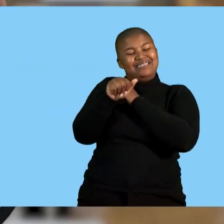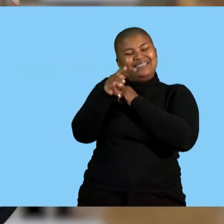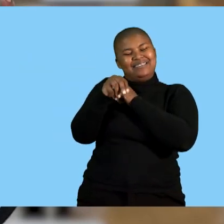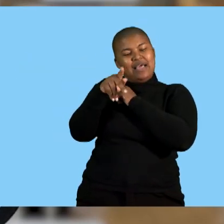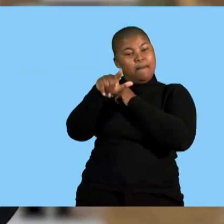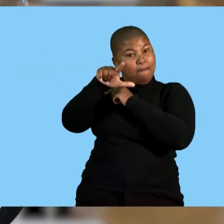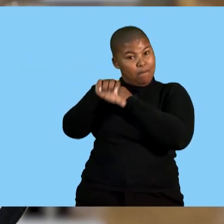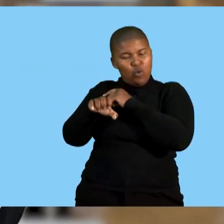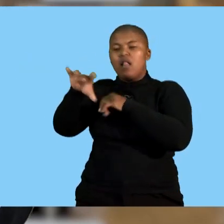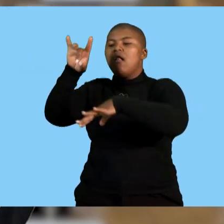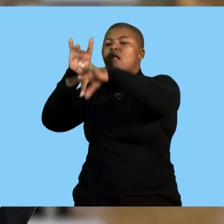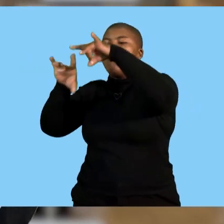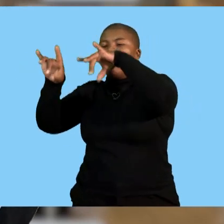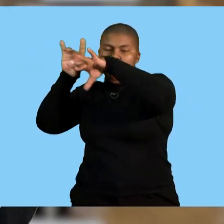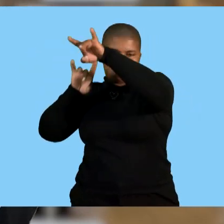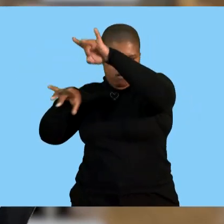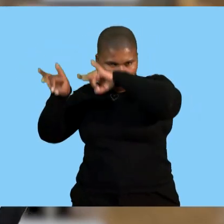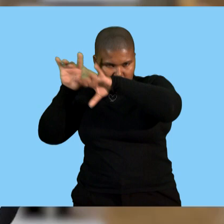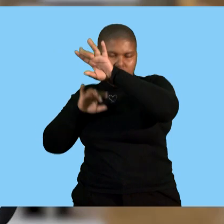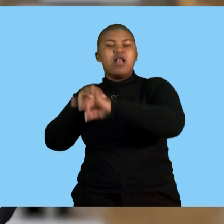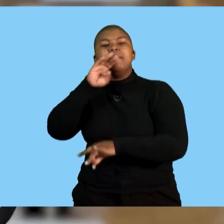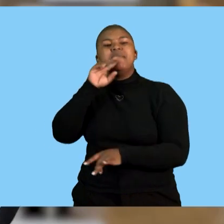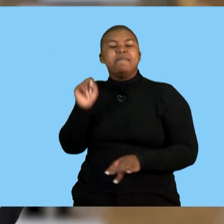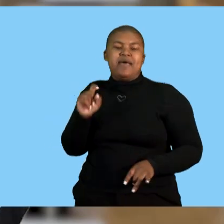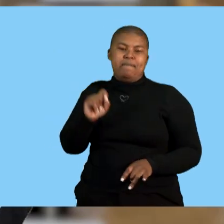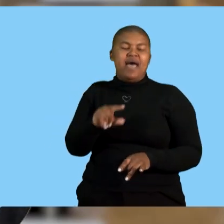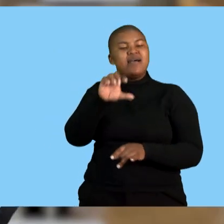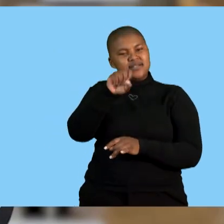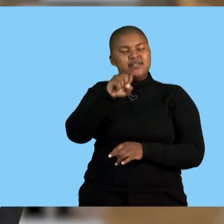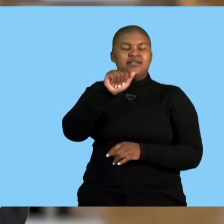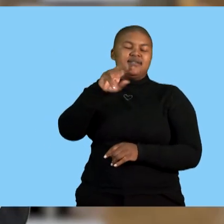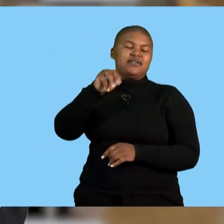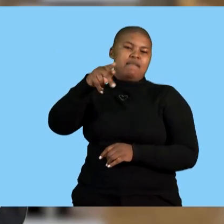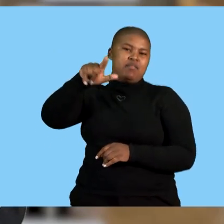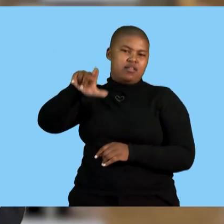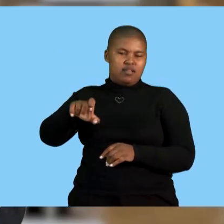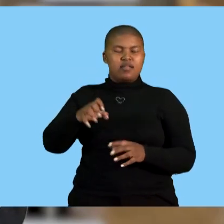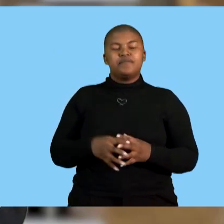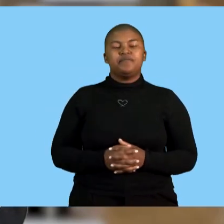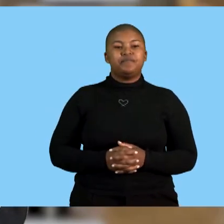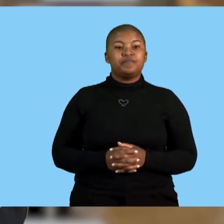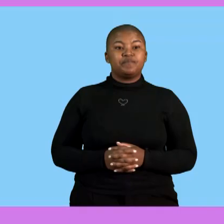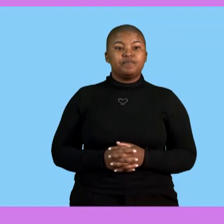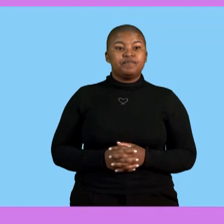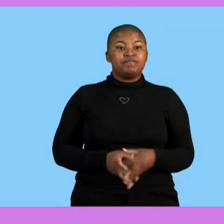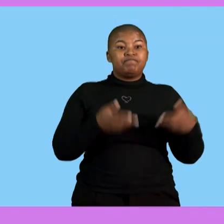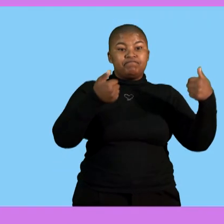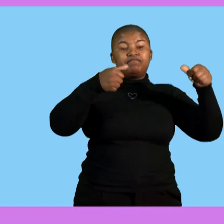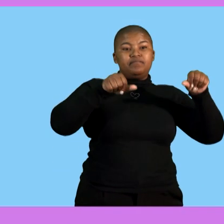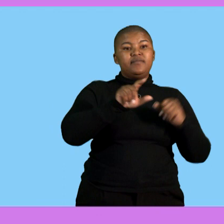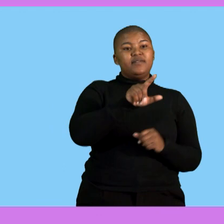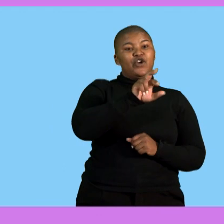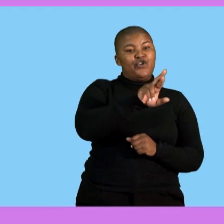that large group, we are going to take a small portion from it of which we call it sample. Then we have reliability. It's an